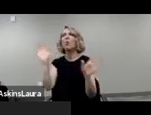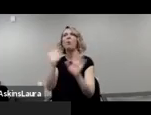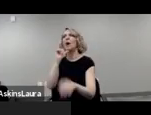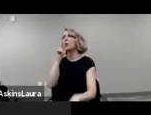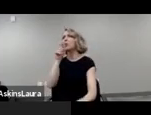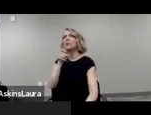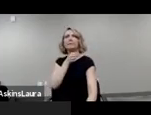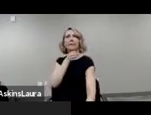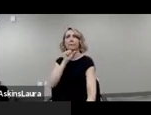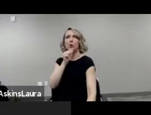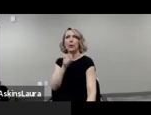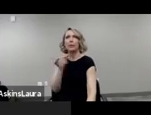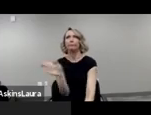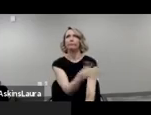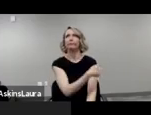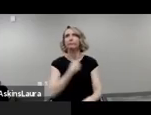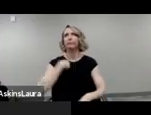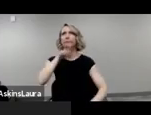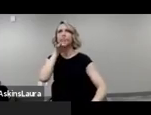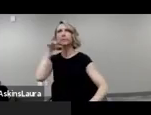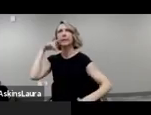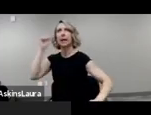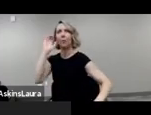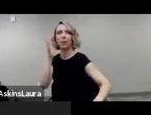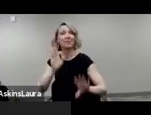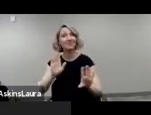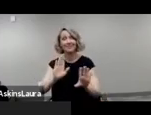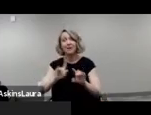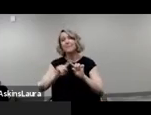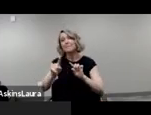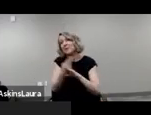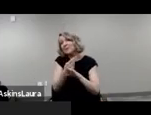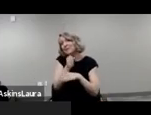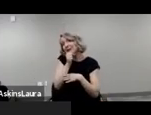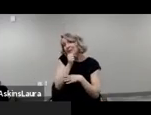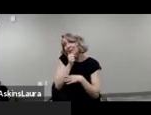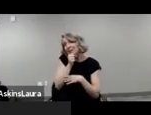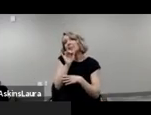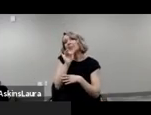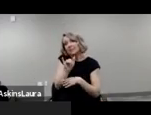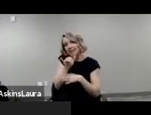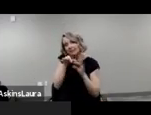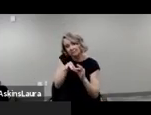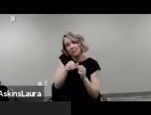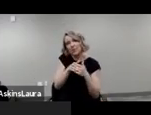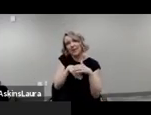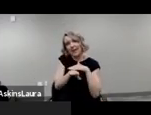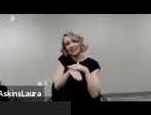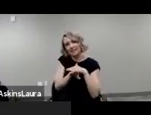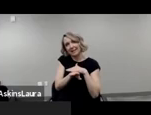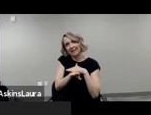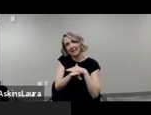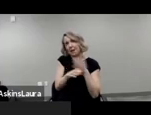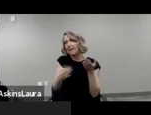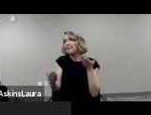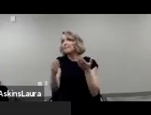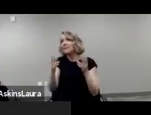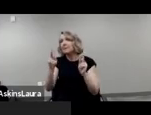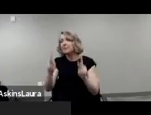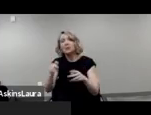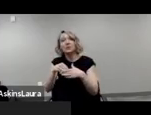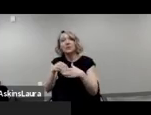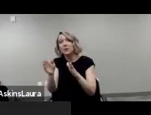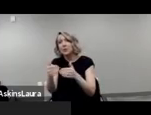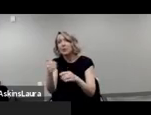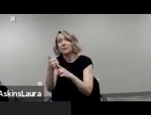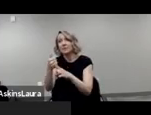microphone, and often don't realize that using a microphone is an access piece. And it might mean that somebody in the room is hard of